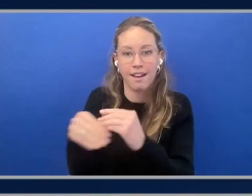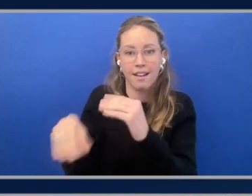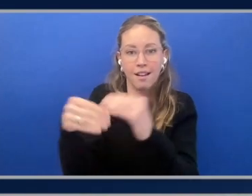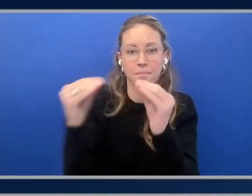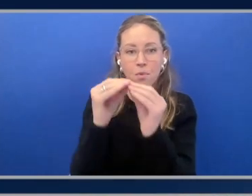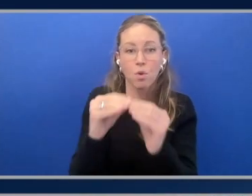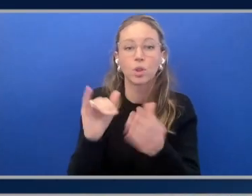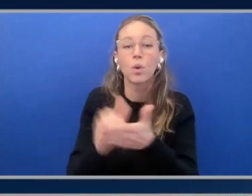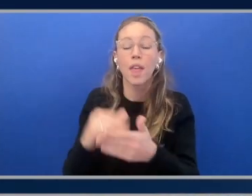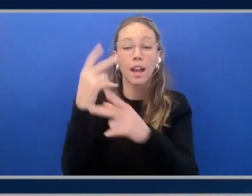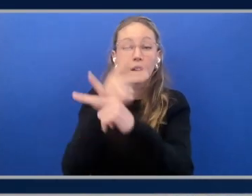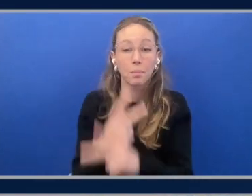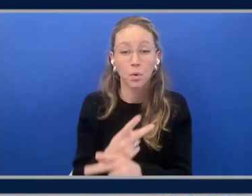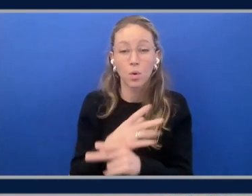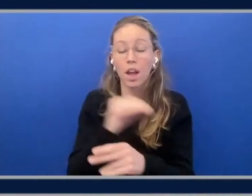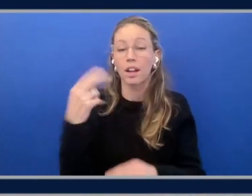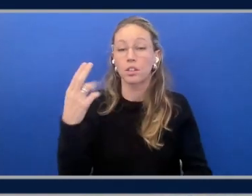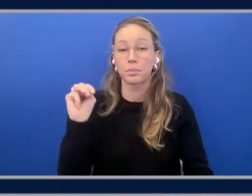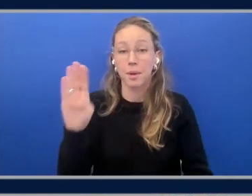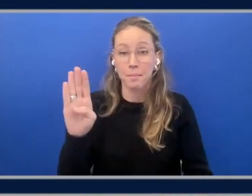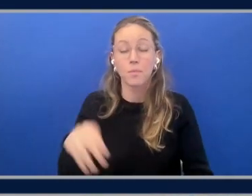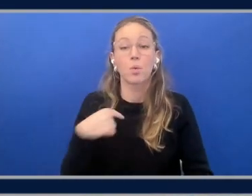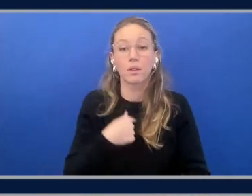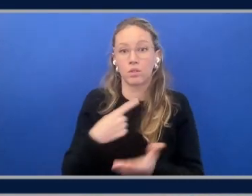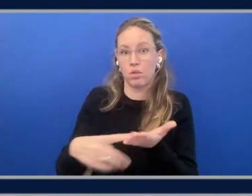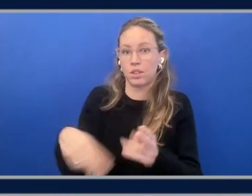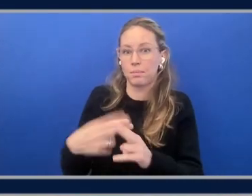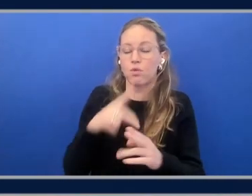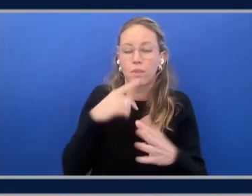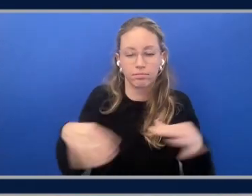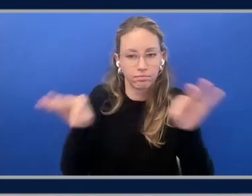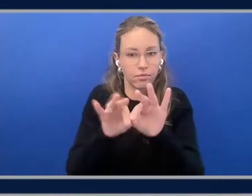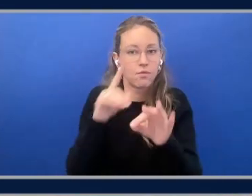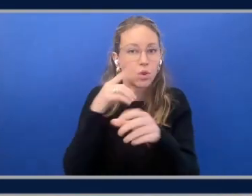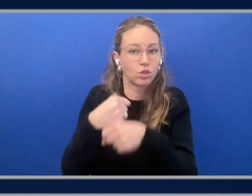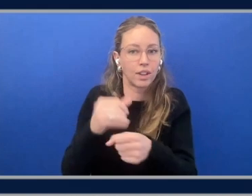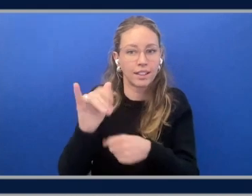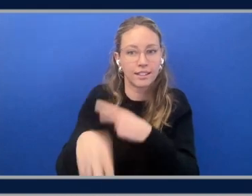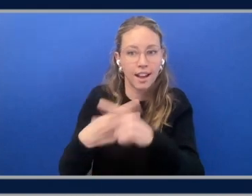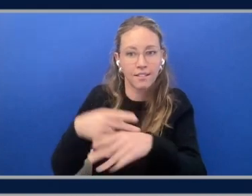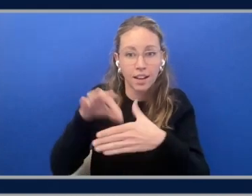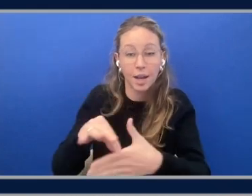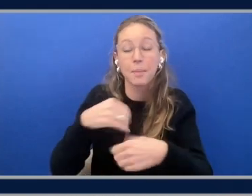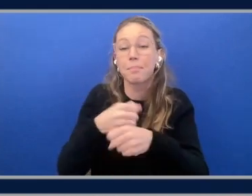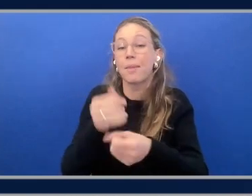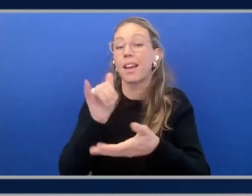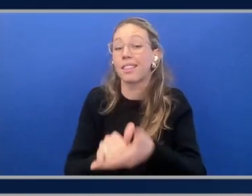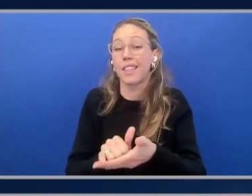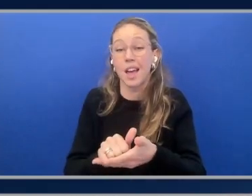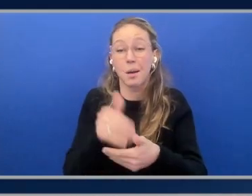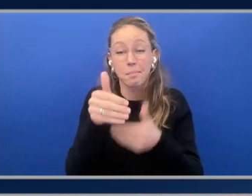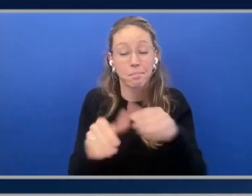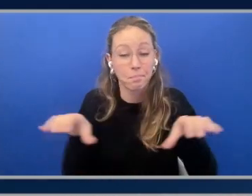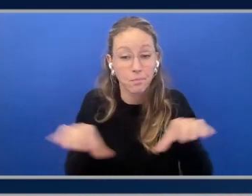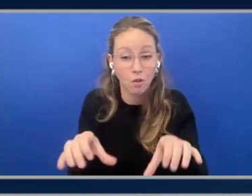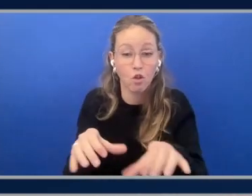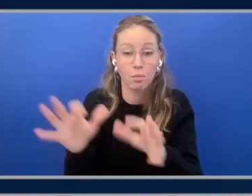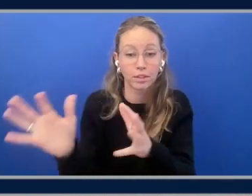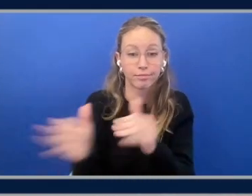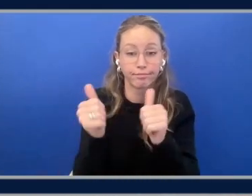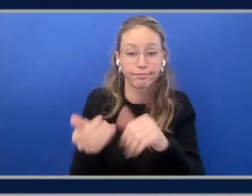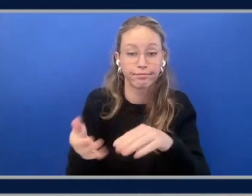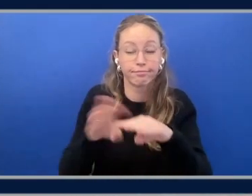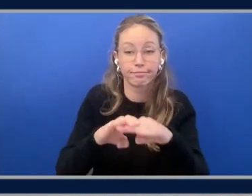compute and HBM that we talked about earlier is so critical for generating this content here and making that performance scans. Yeah, I mean, I think it might